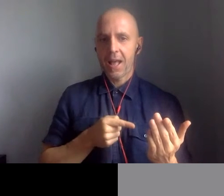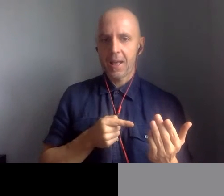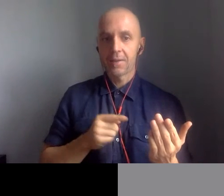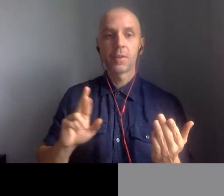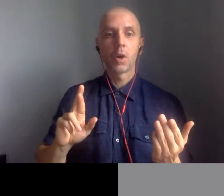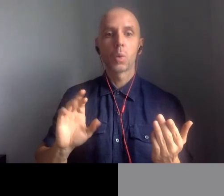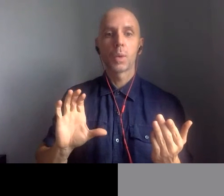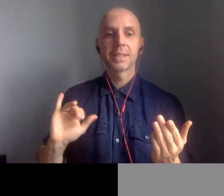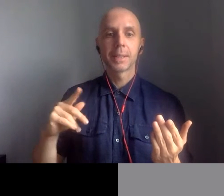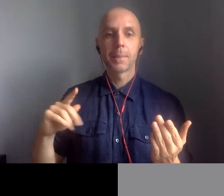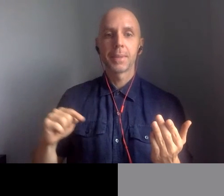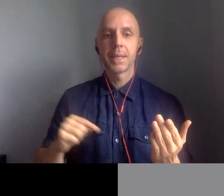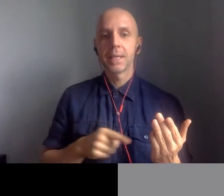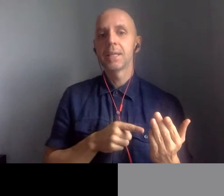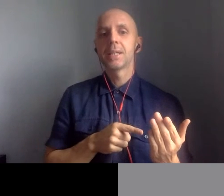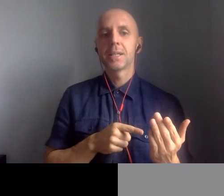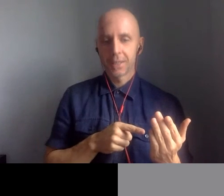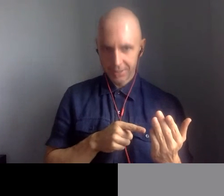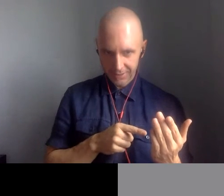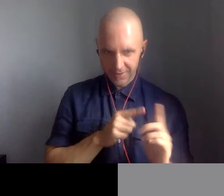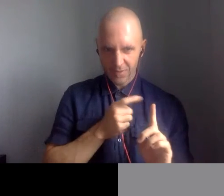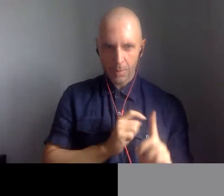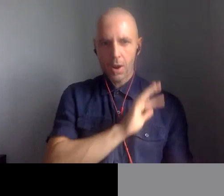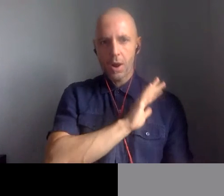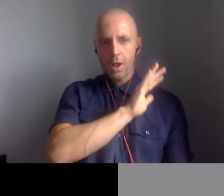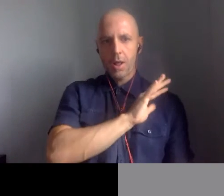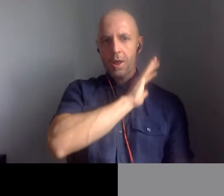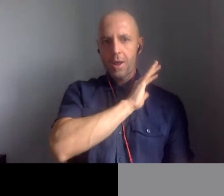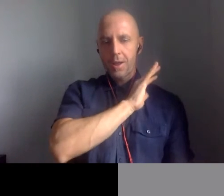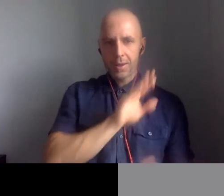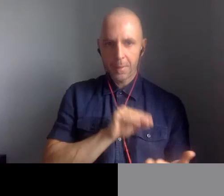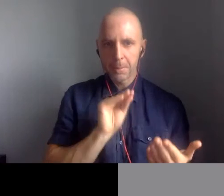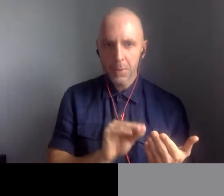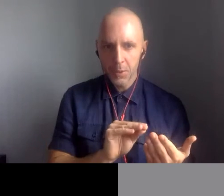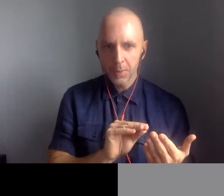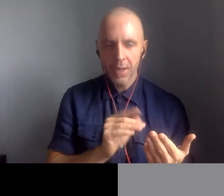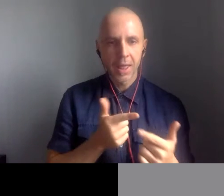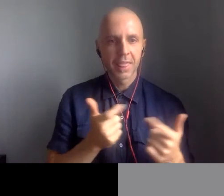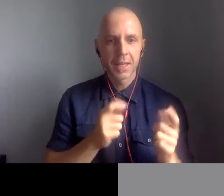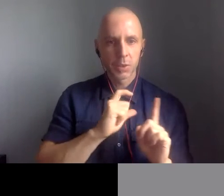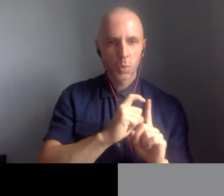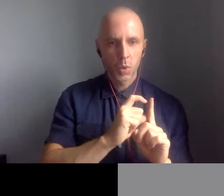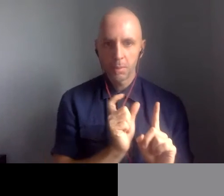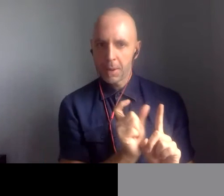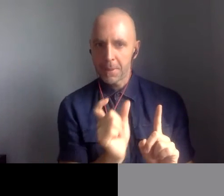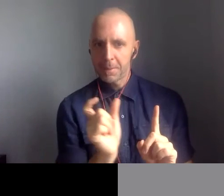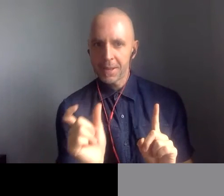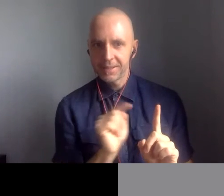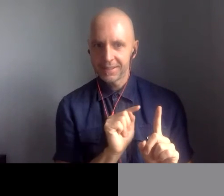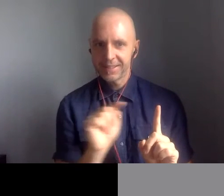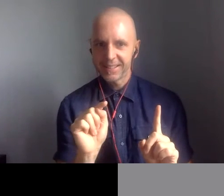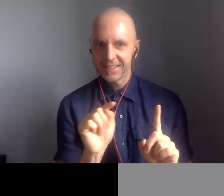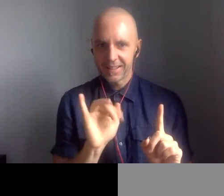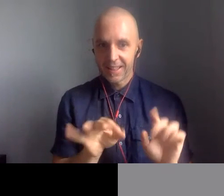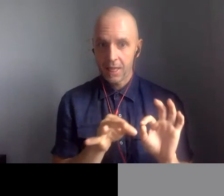recipe for a chicken stew is take a capon, smite him into pieces, have water until it is seething,